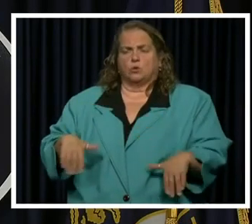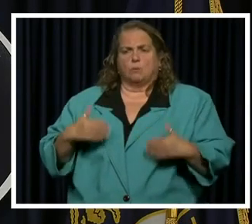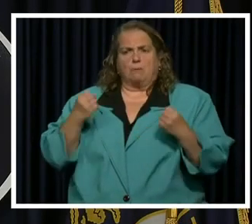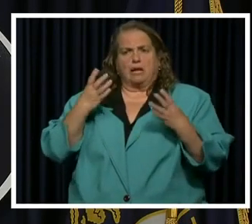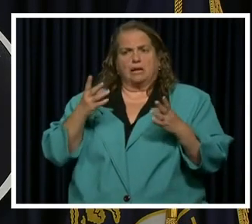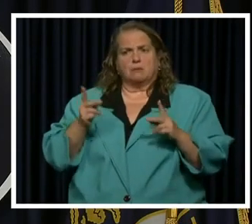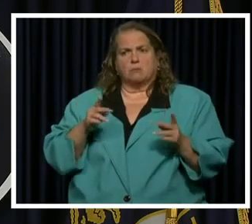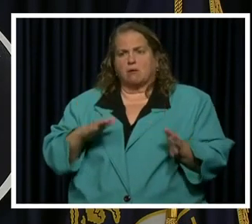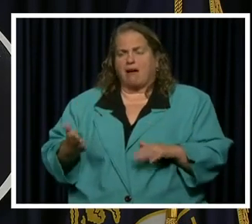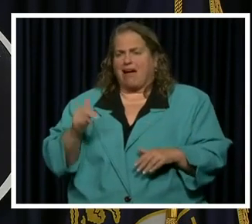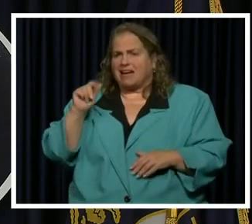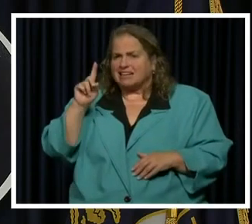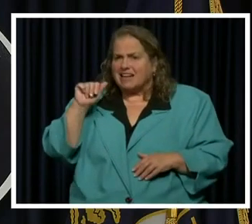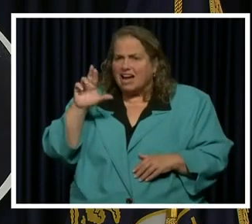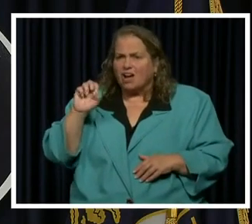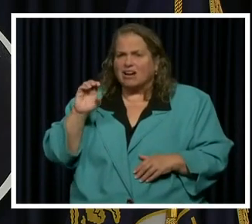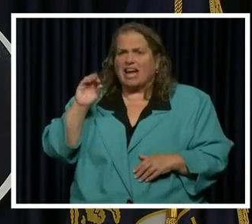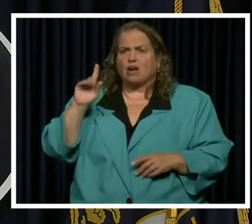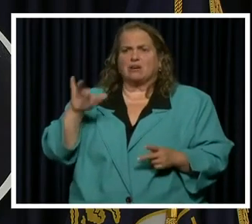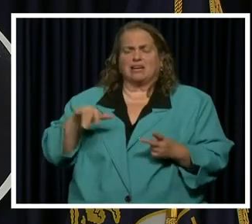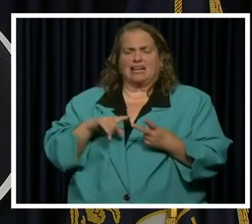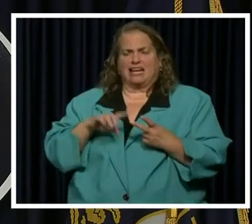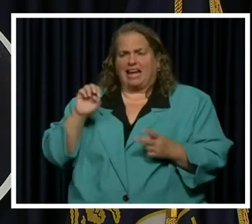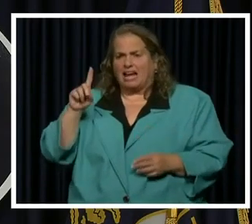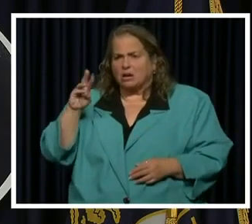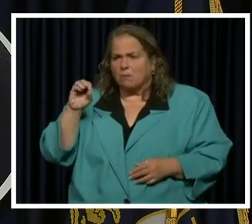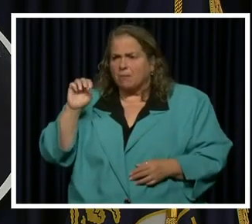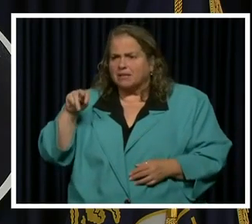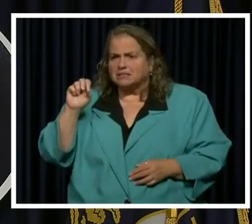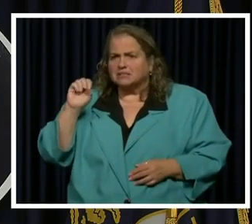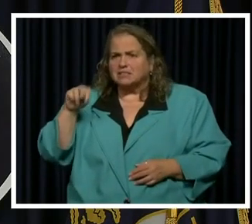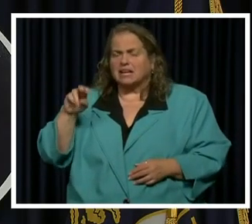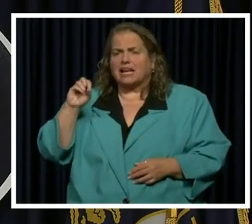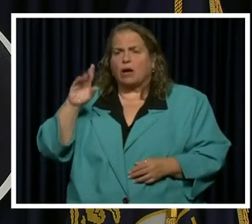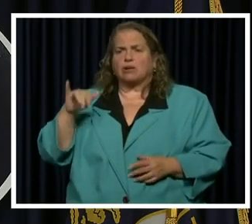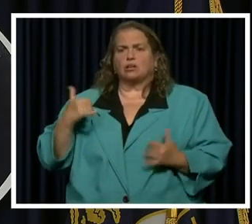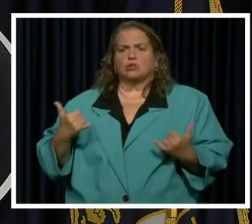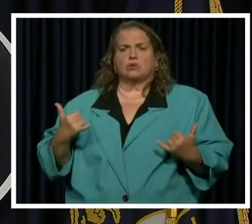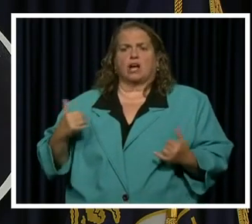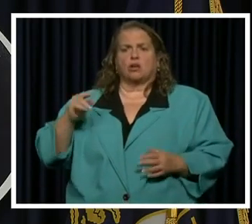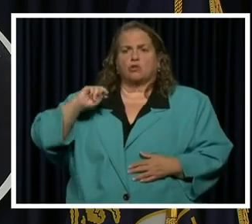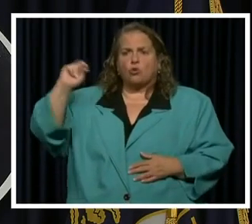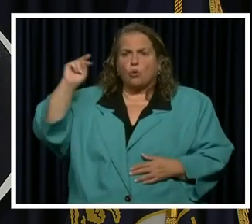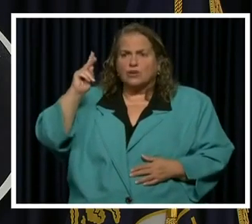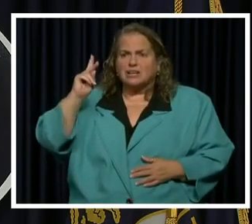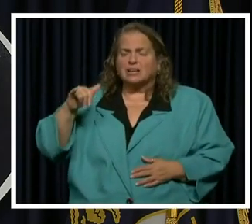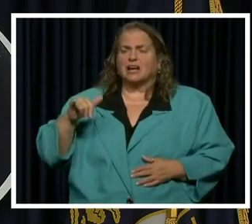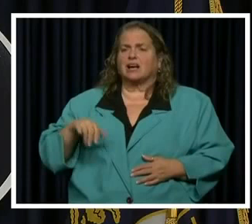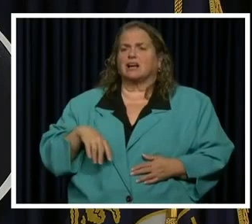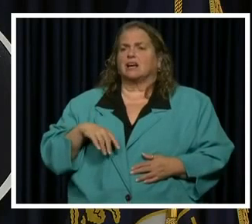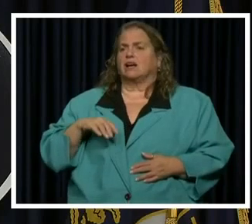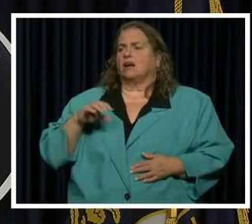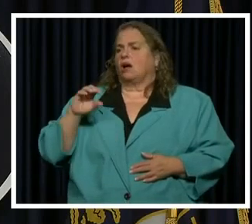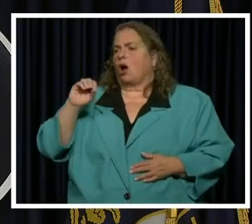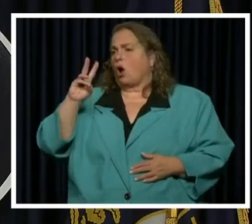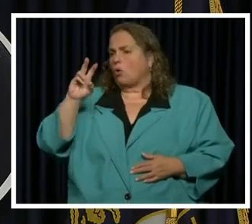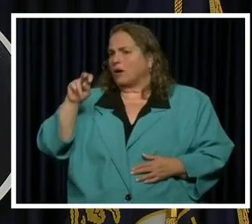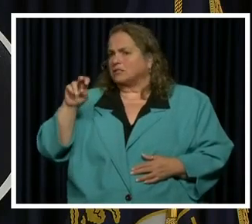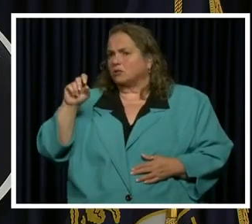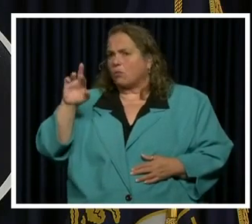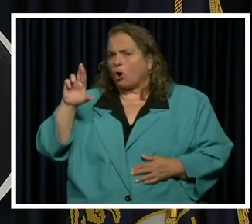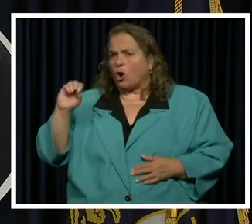with Dare County and Edmondson County. Today, Northern Kentucky, the Owensboro region.